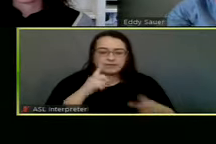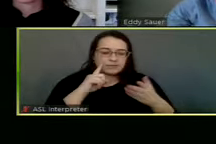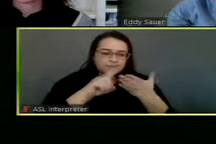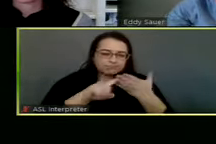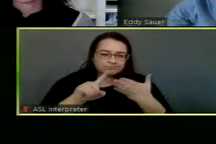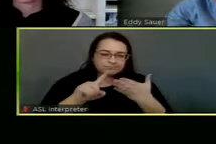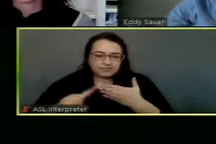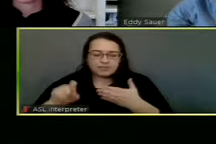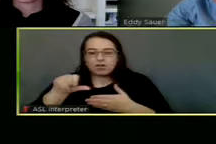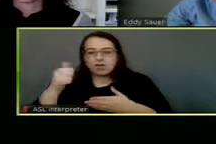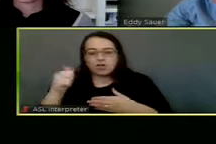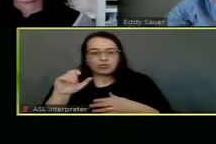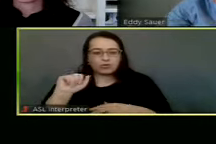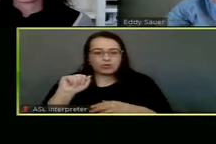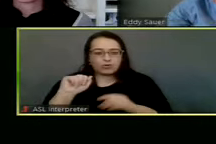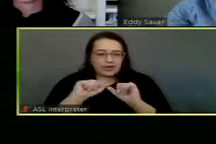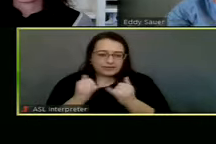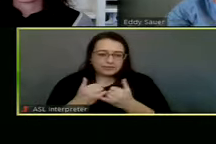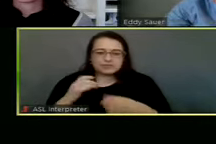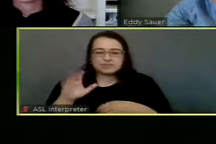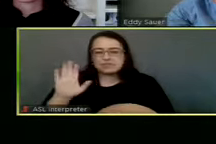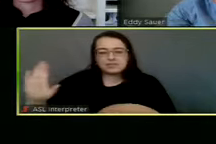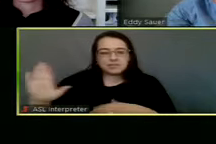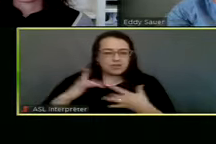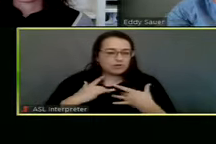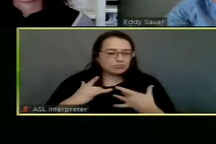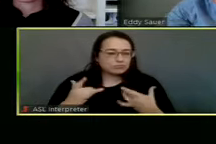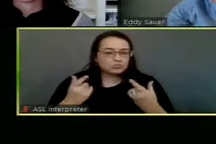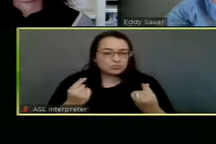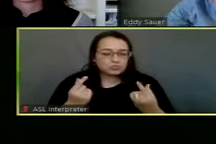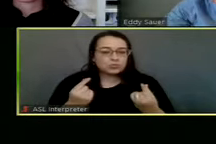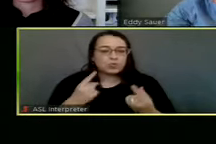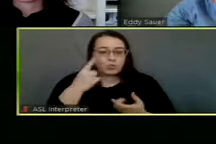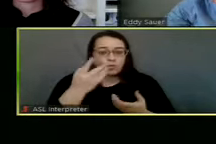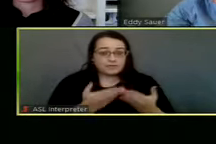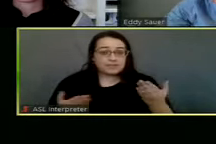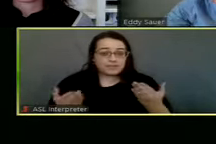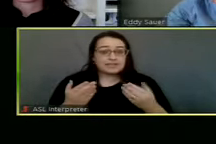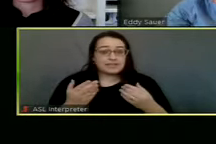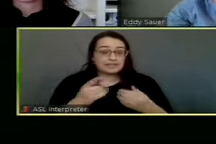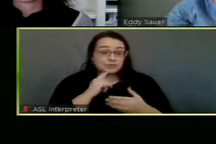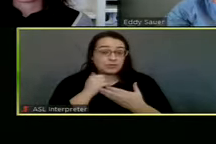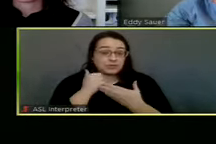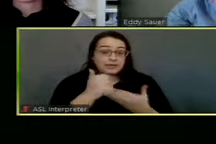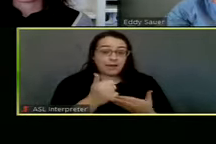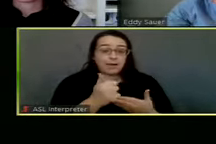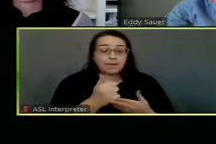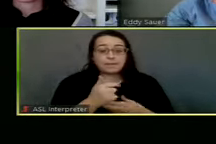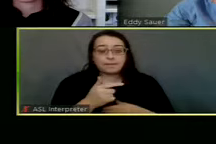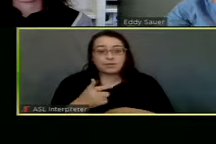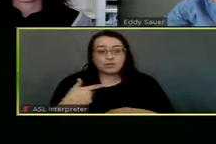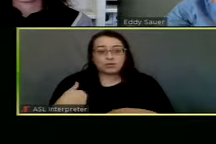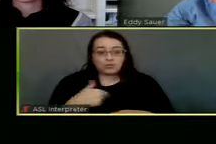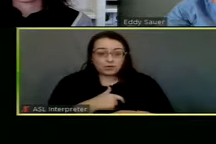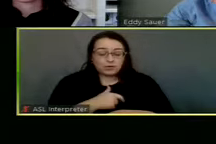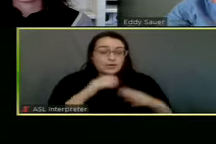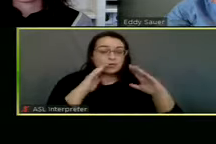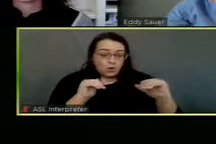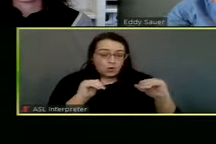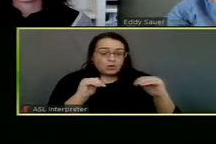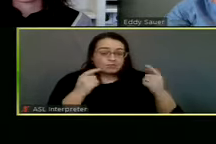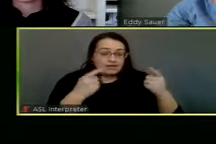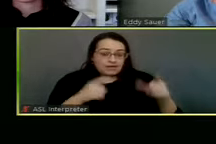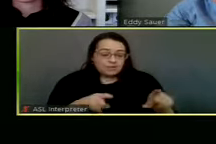looking at other agencies and looking at best practices, one of the things that would probably really help us and where we hope to head to